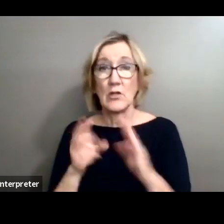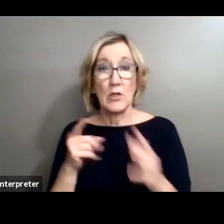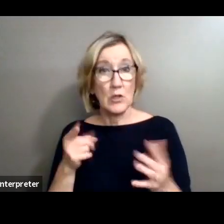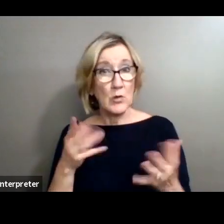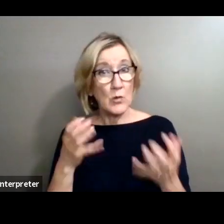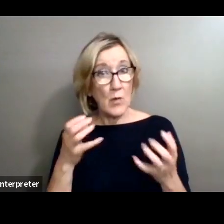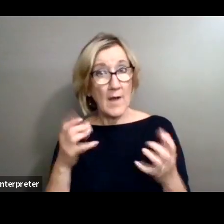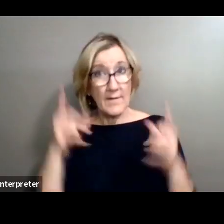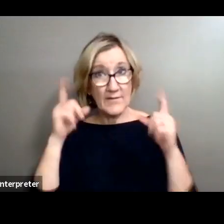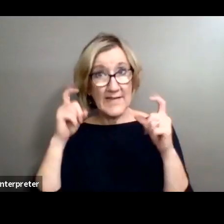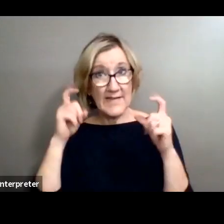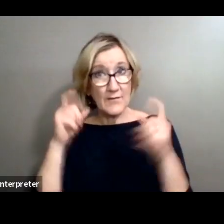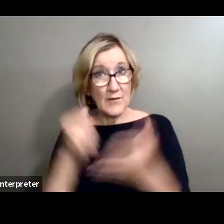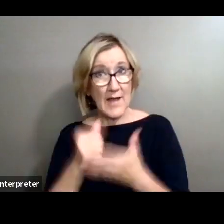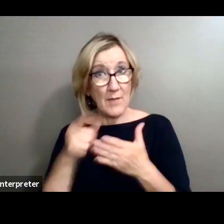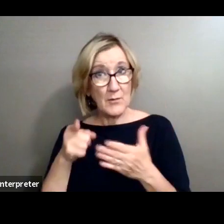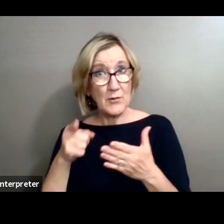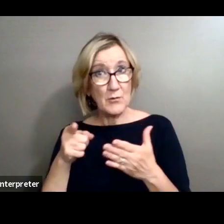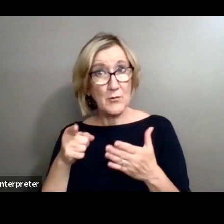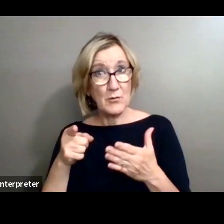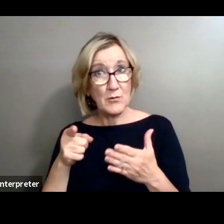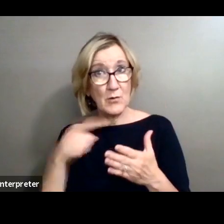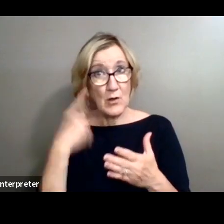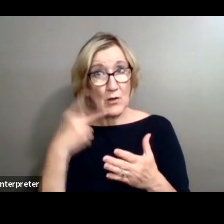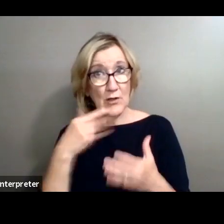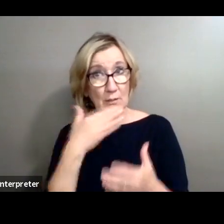your best? That's what James did.